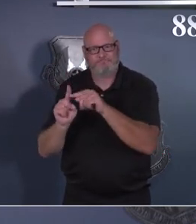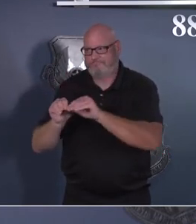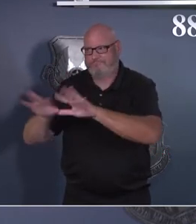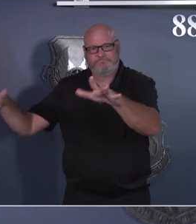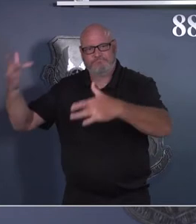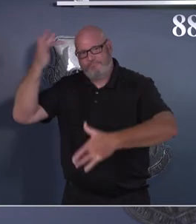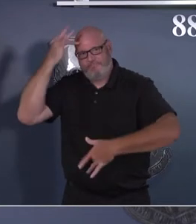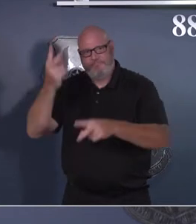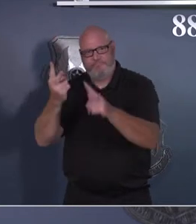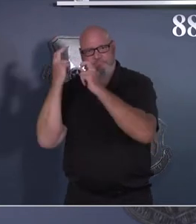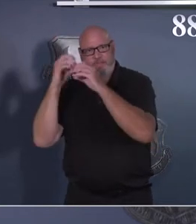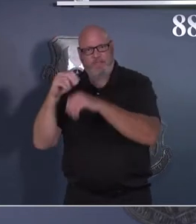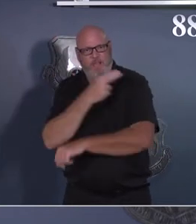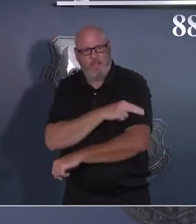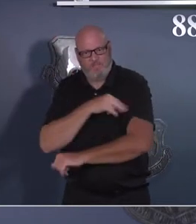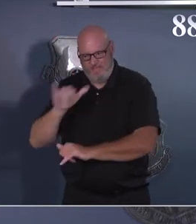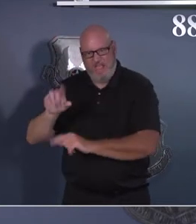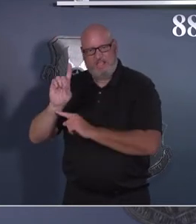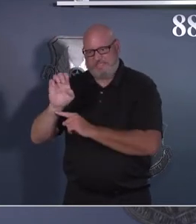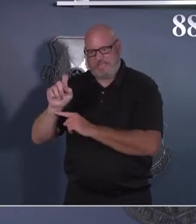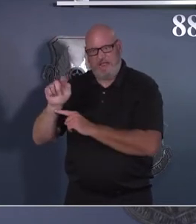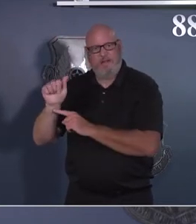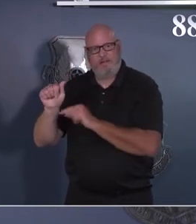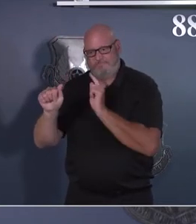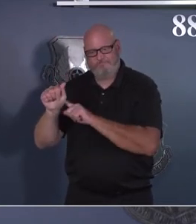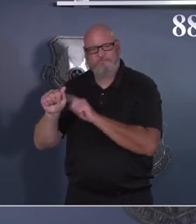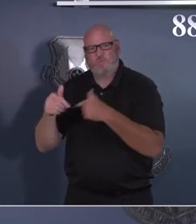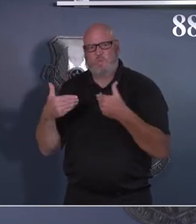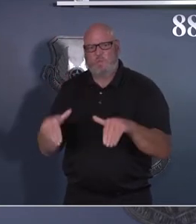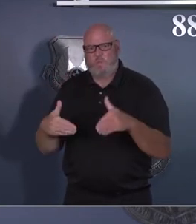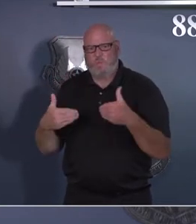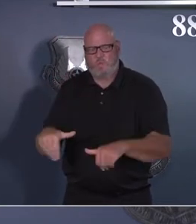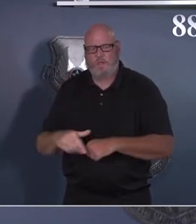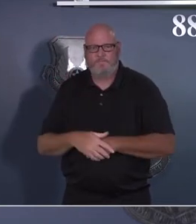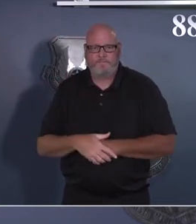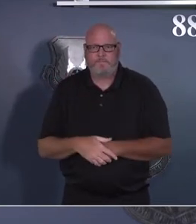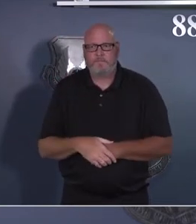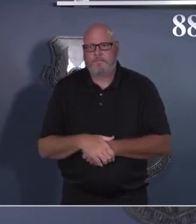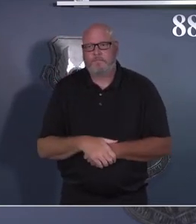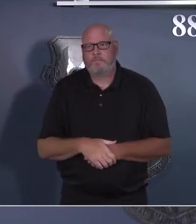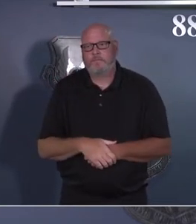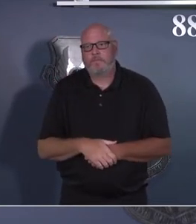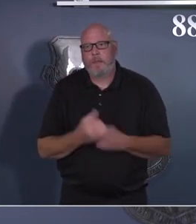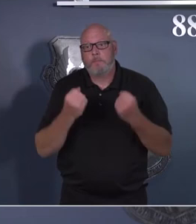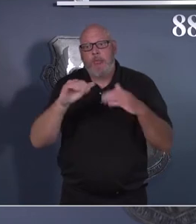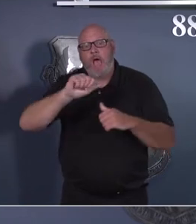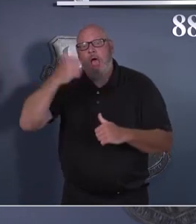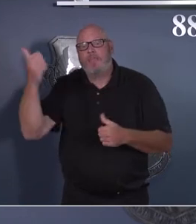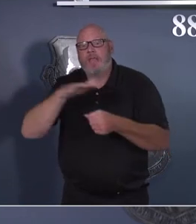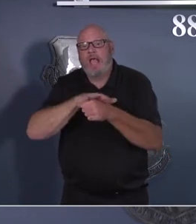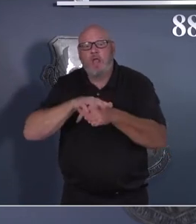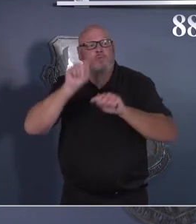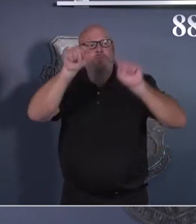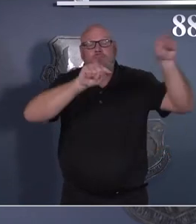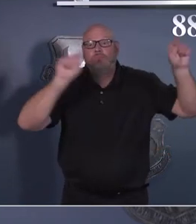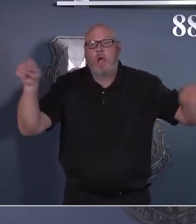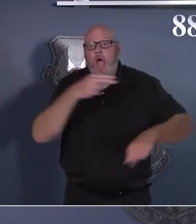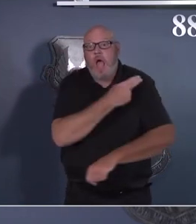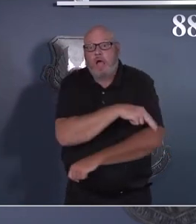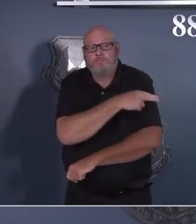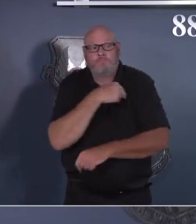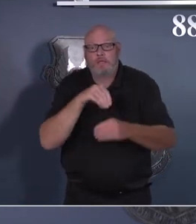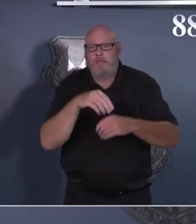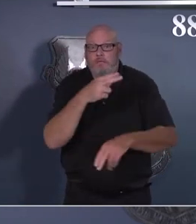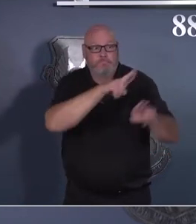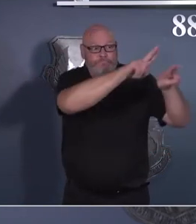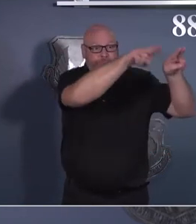seeing that greater than 95% of their hospitalized COVID-19 patients are unvaccinated. So that's what's happening here as well in our local